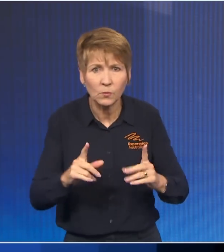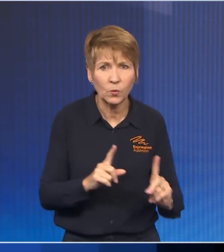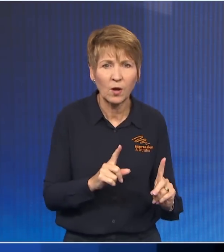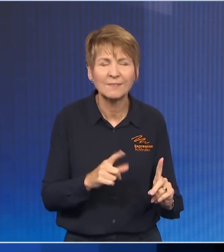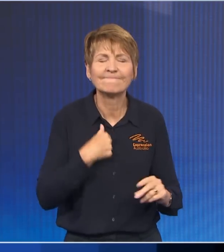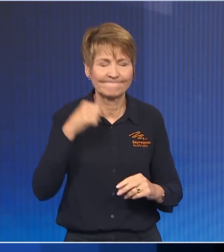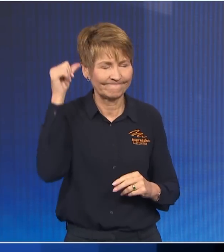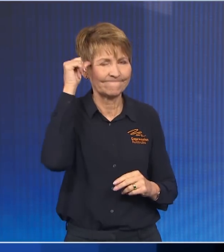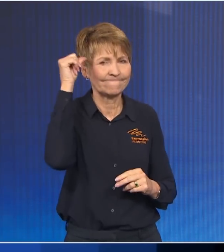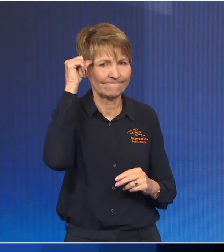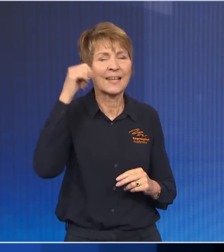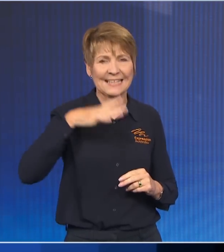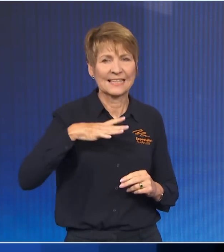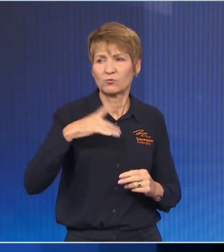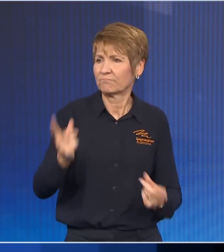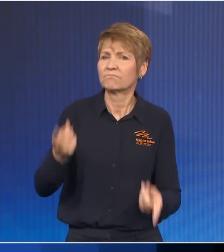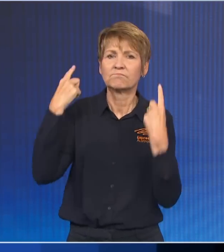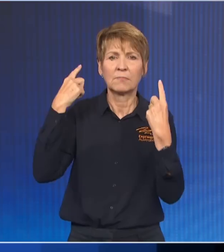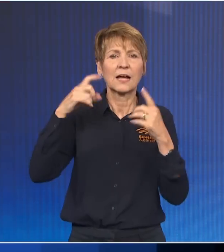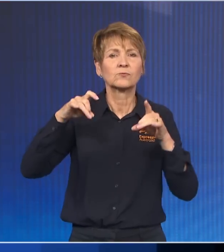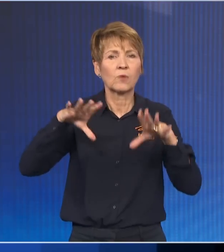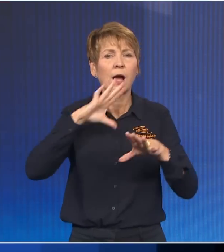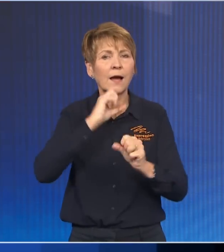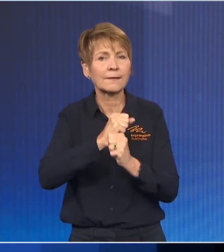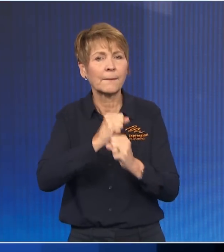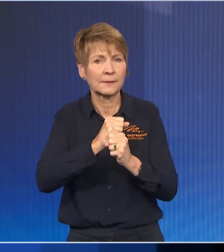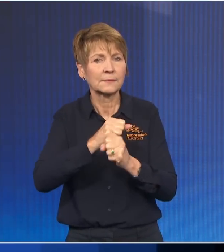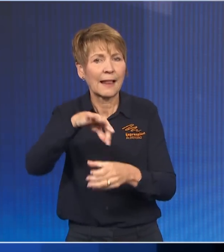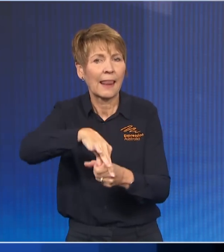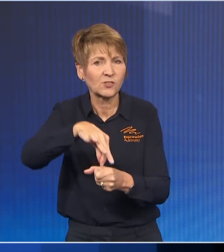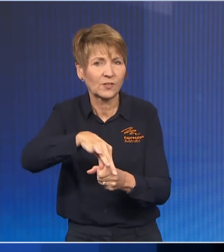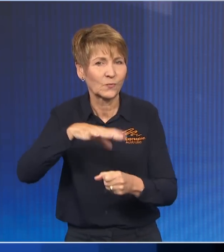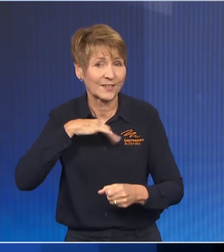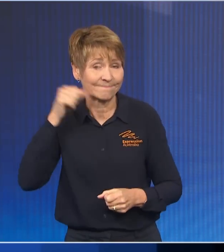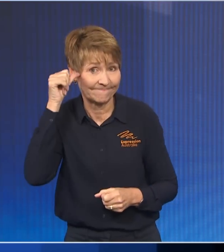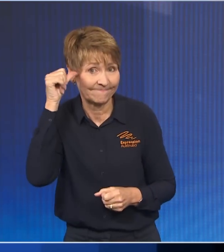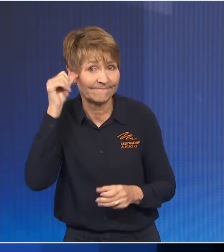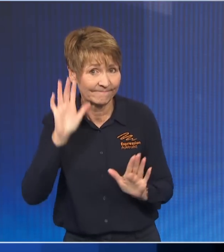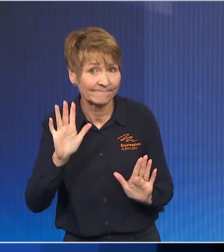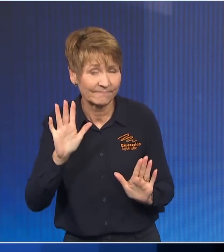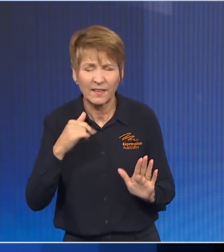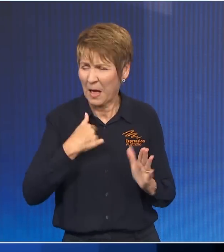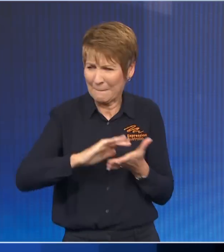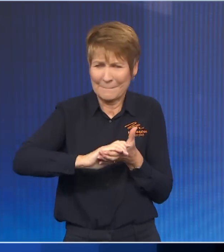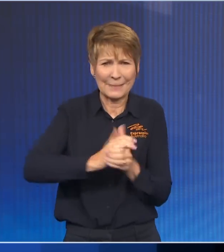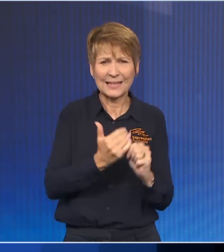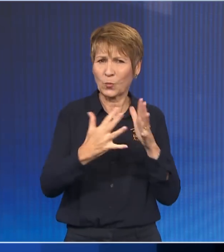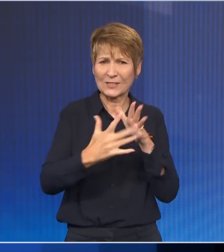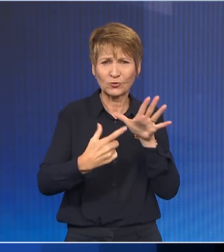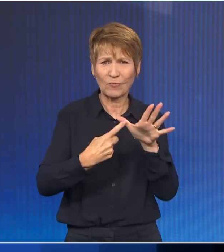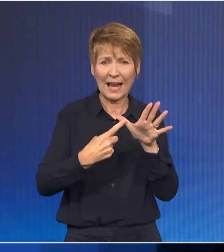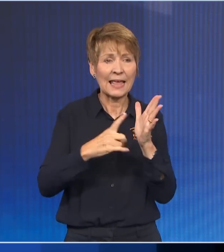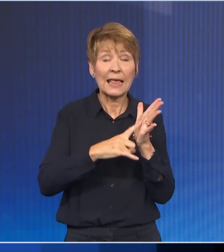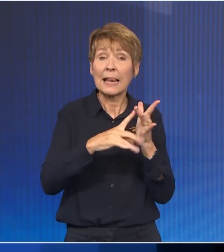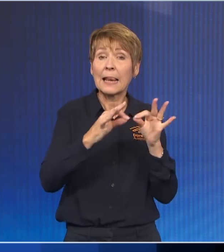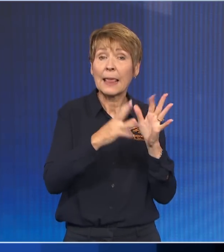that we needed to run a federal election campaign on the ground. I am really pleased with the way the Western Australian Liberal team came